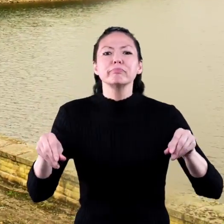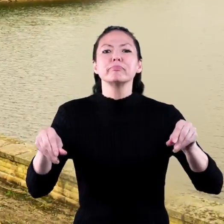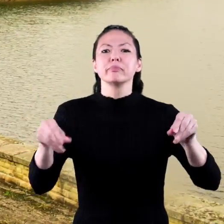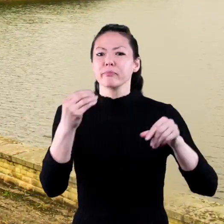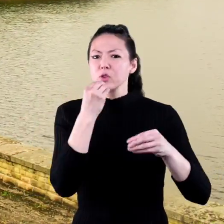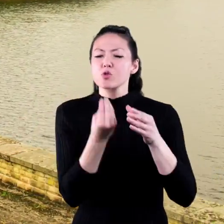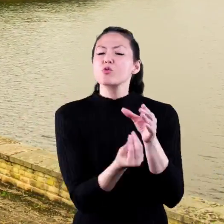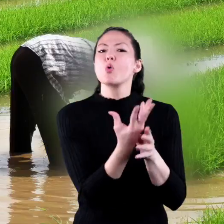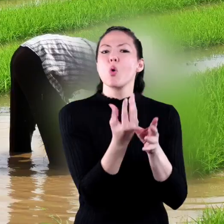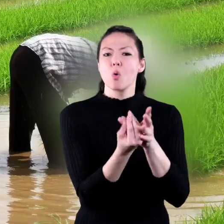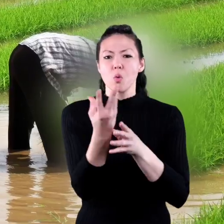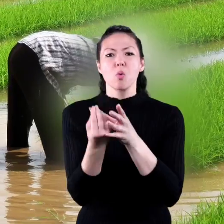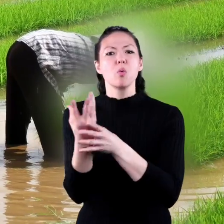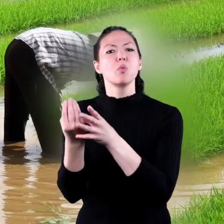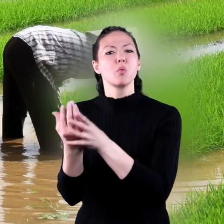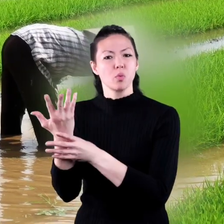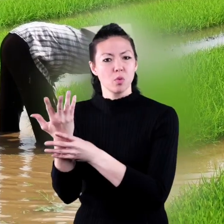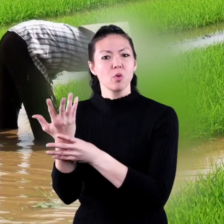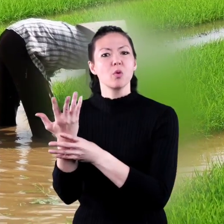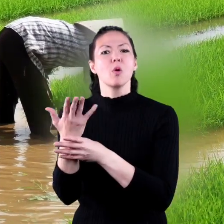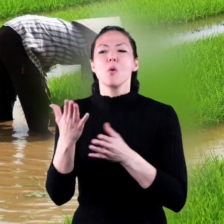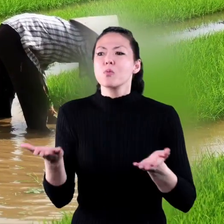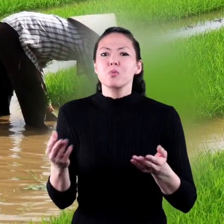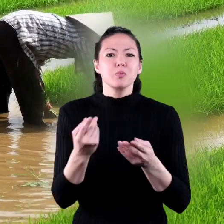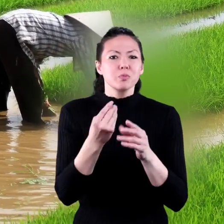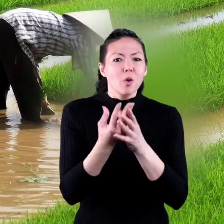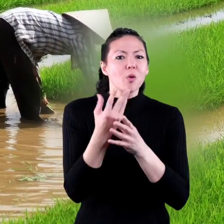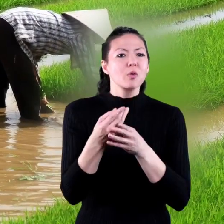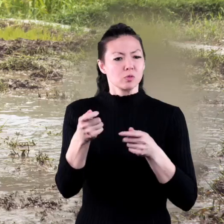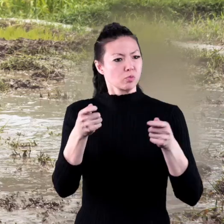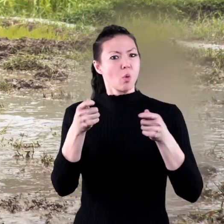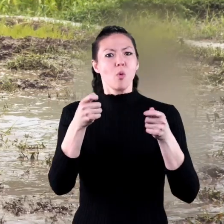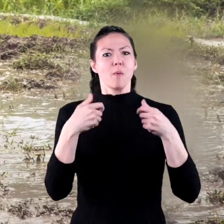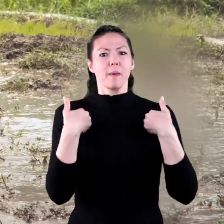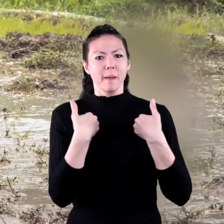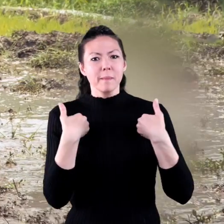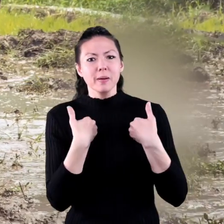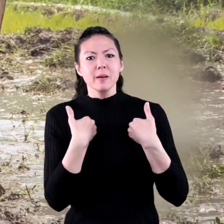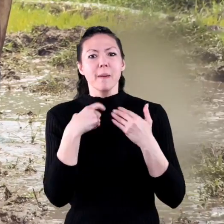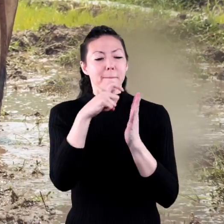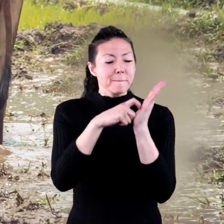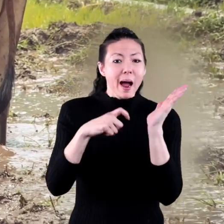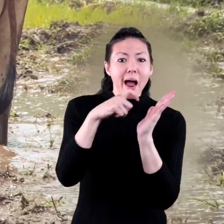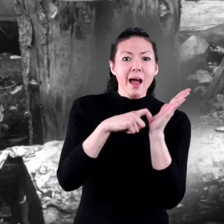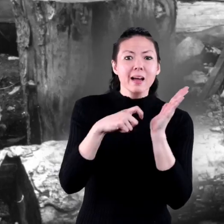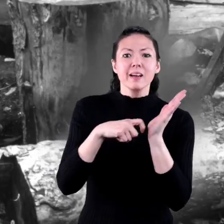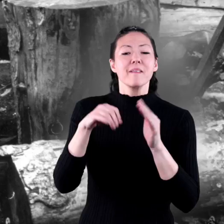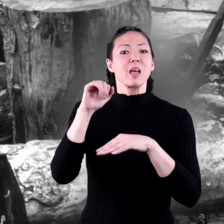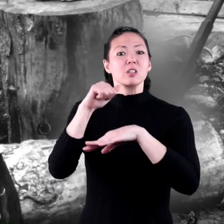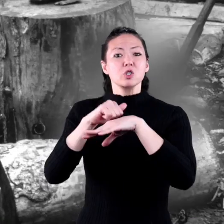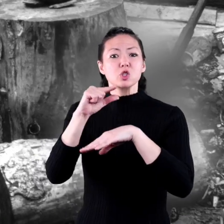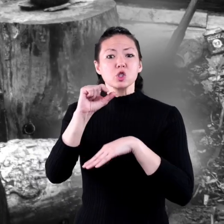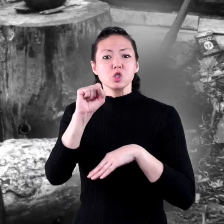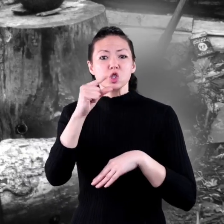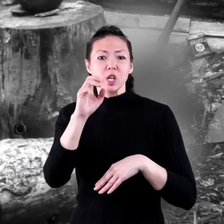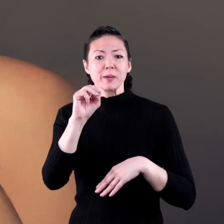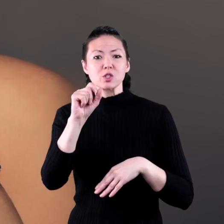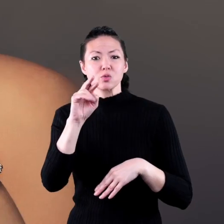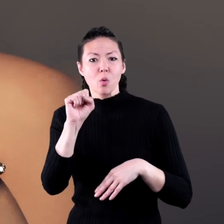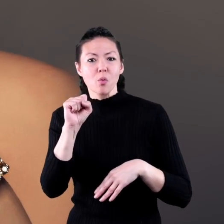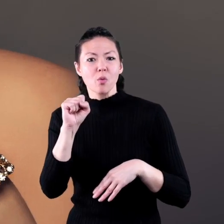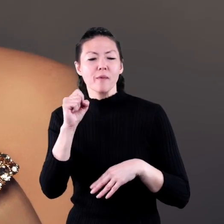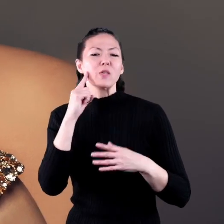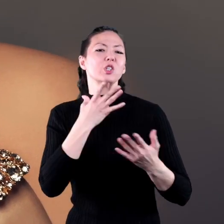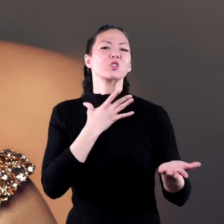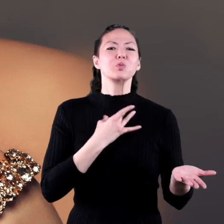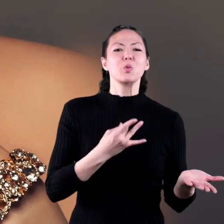planted seeds to grow food, and raised and controlled herds of cattle, and mined gold and gemstones to